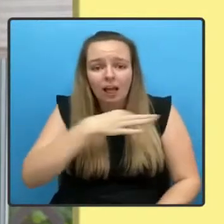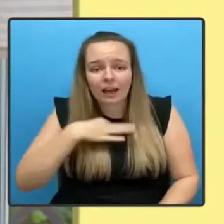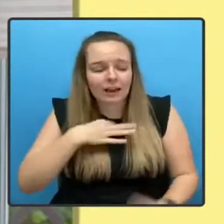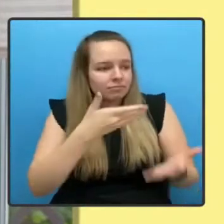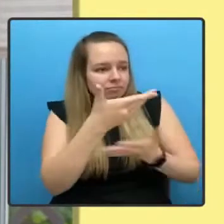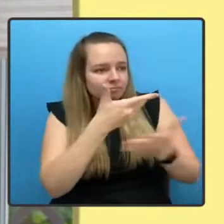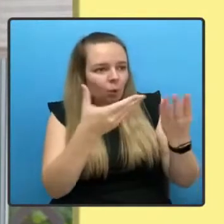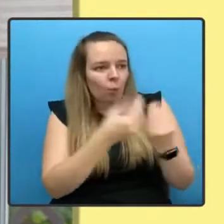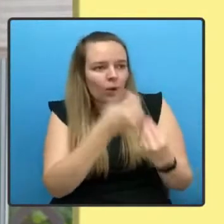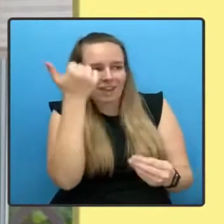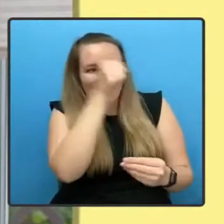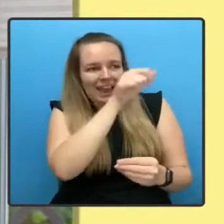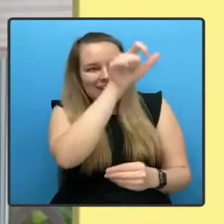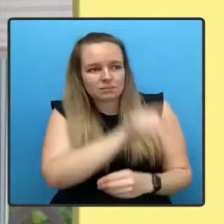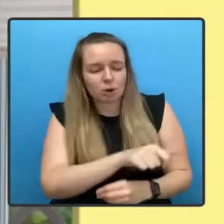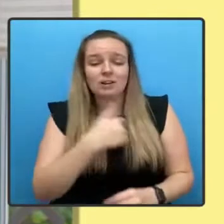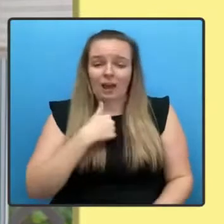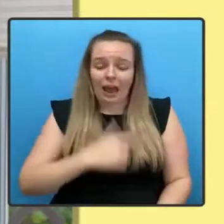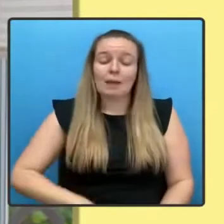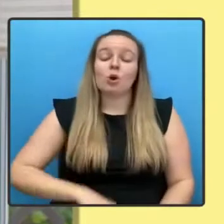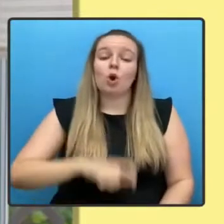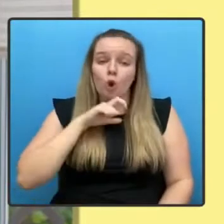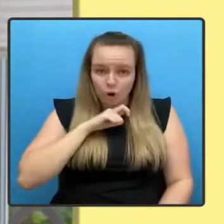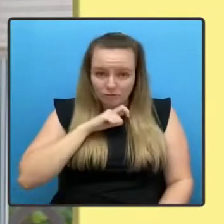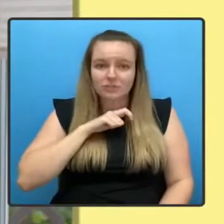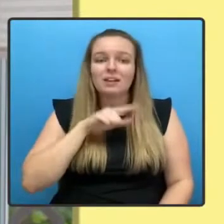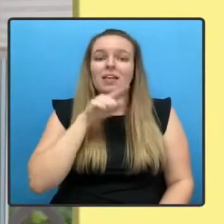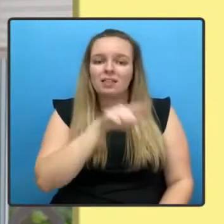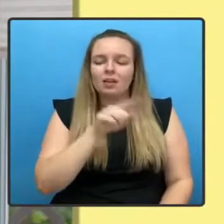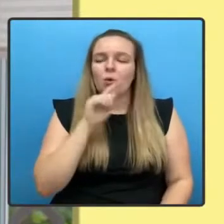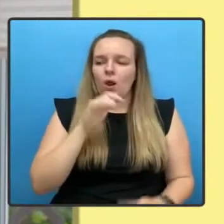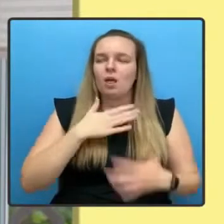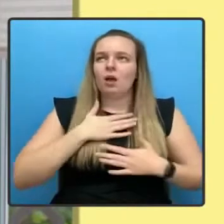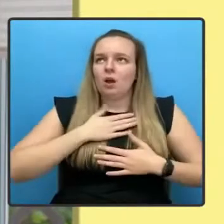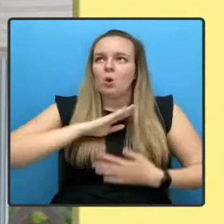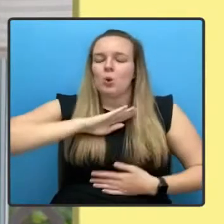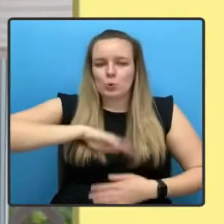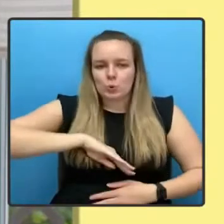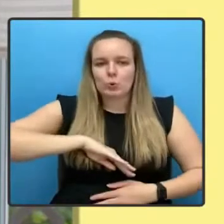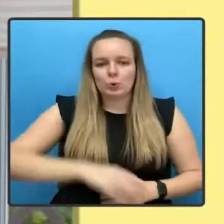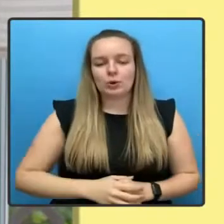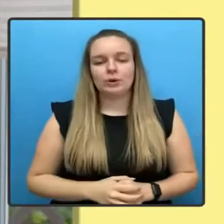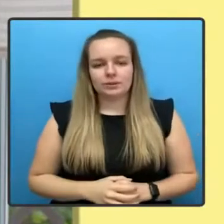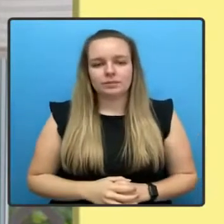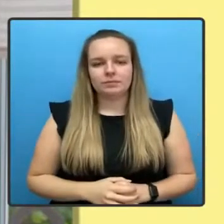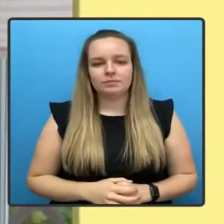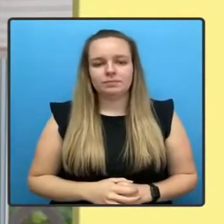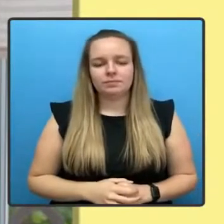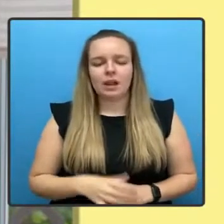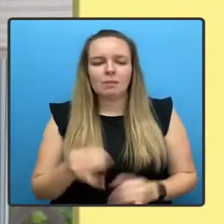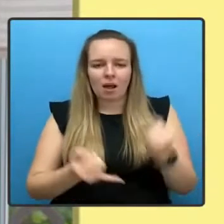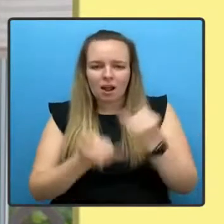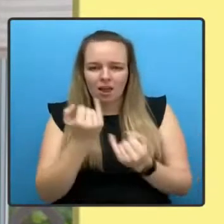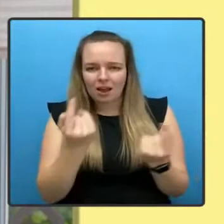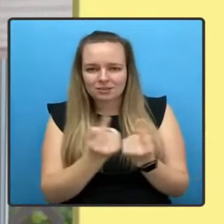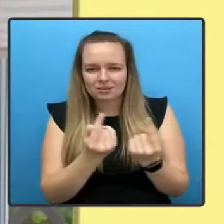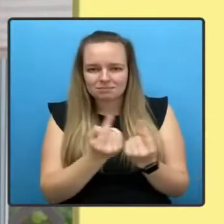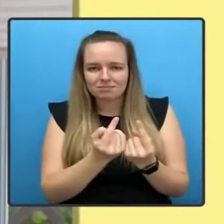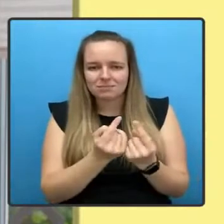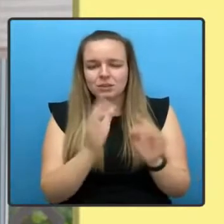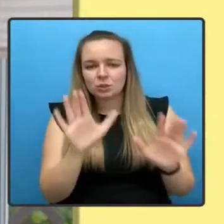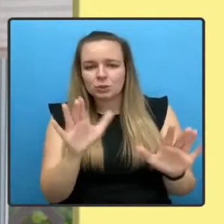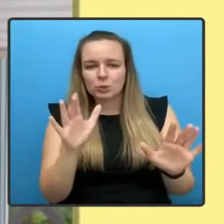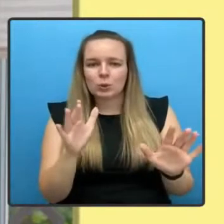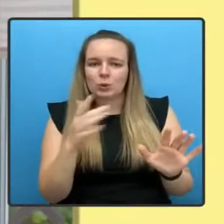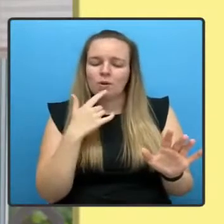confident they will put your mind at rest. But lastly, to the small but noisy minority who